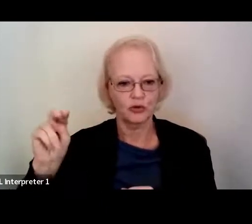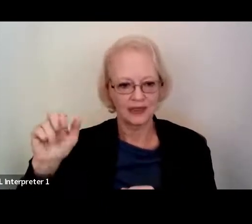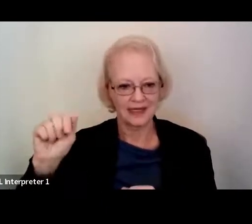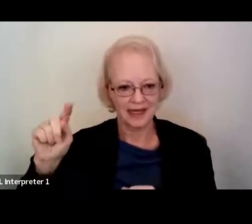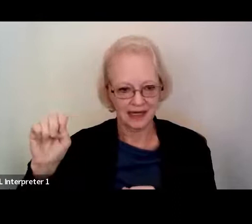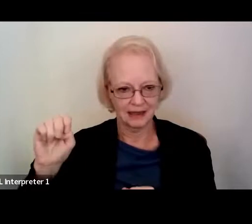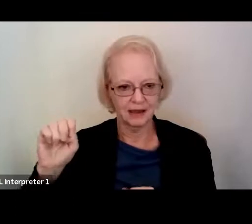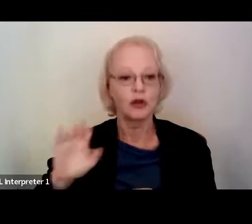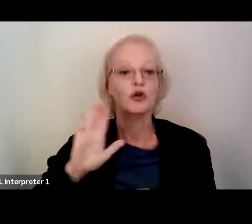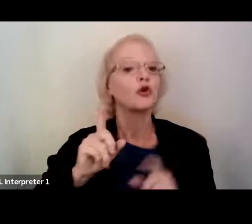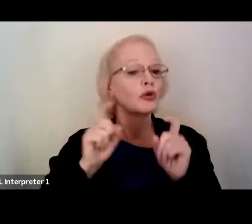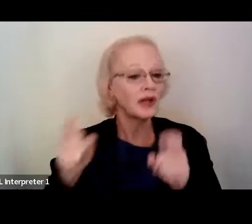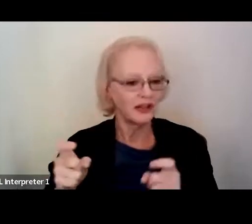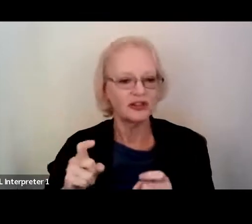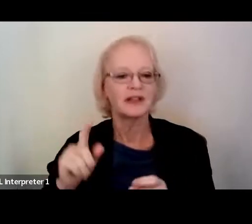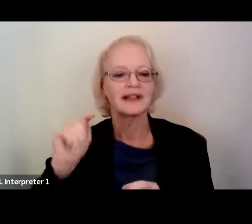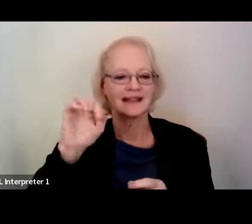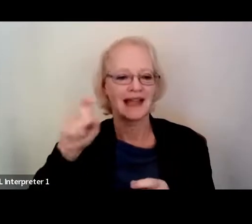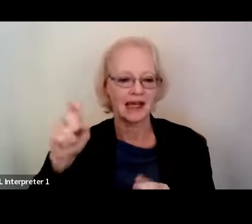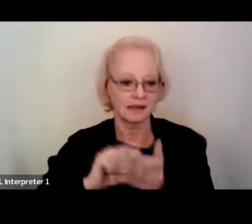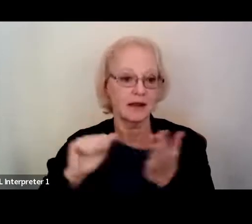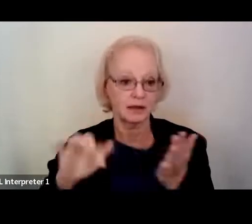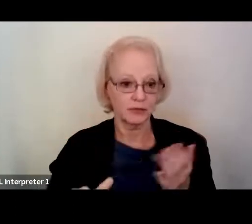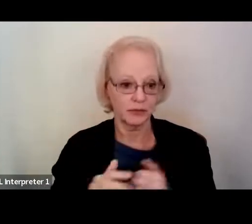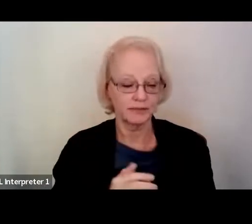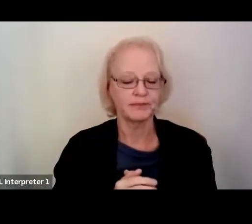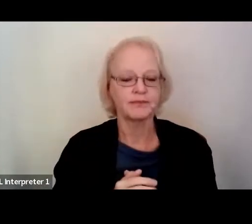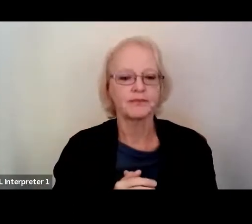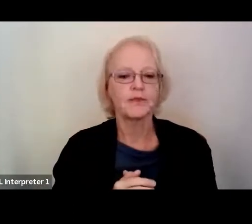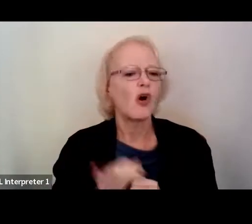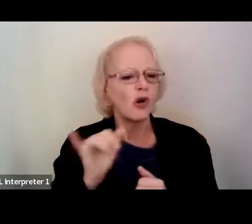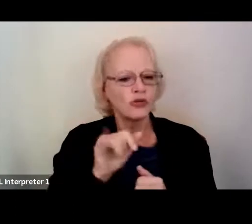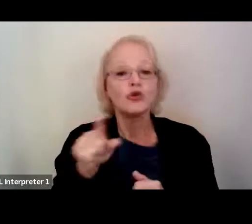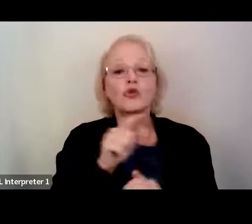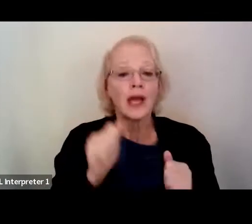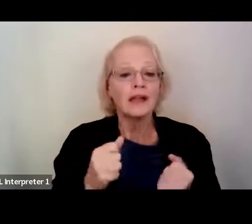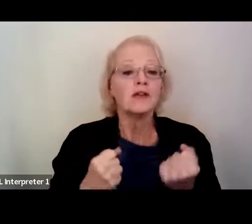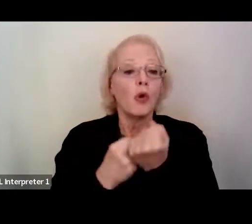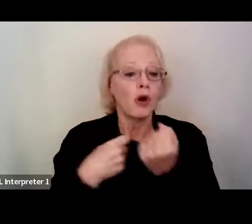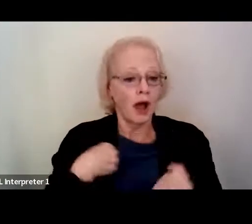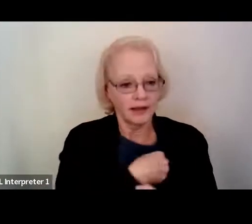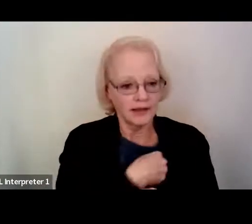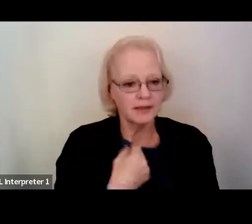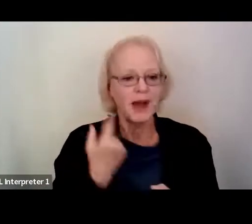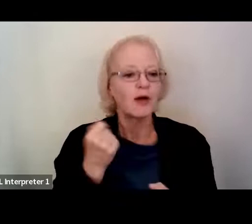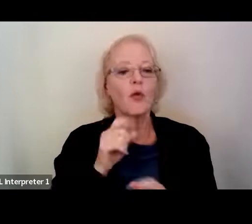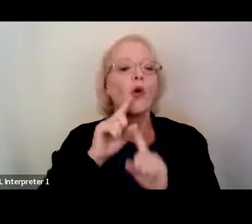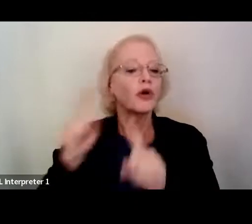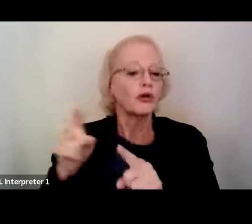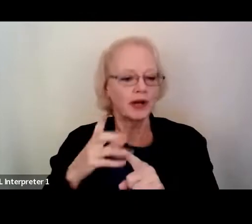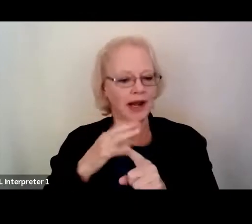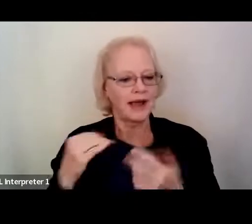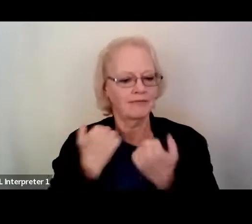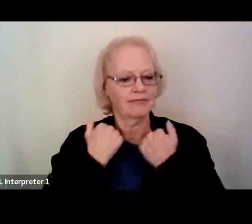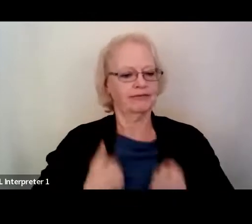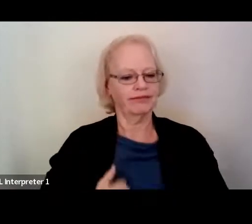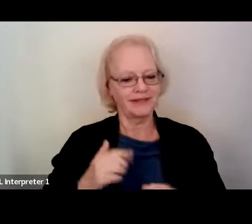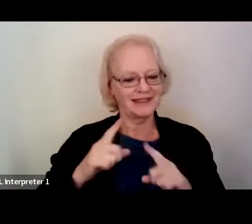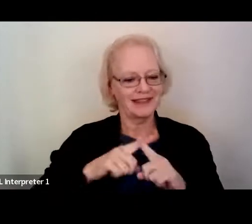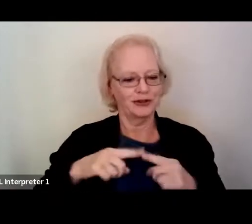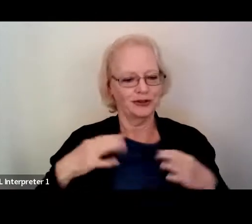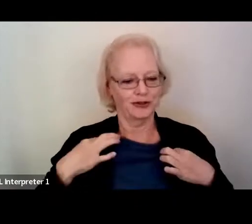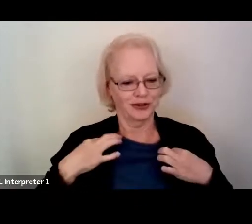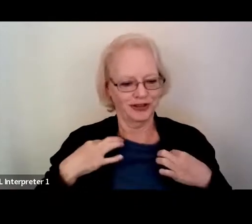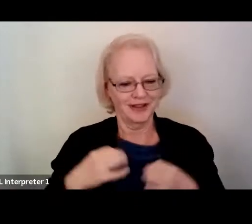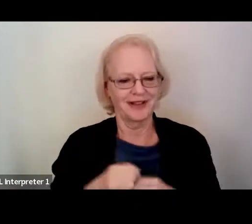-deductible donation. And you can also support us by ordering and proudly wearing one of our exclusive t-shirts with